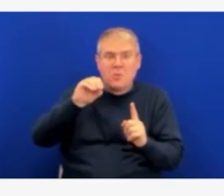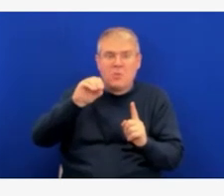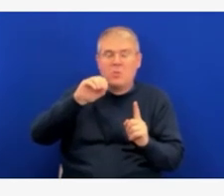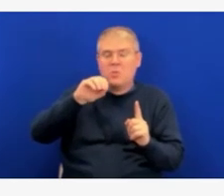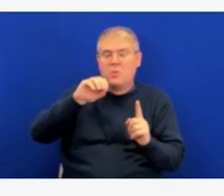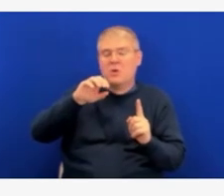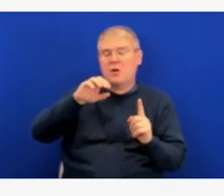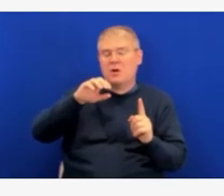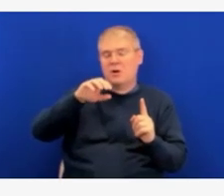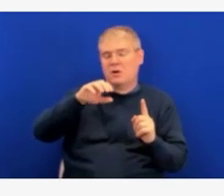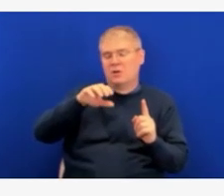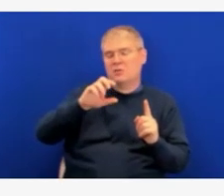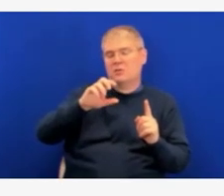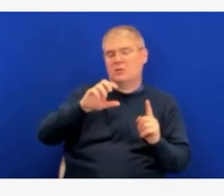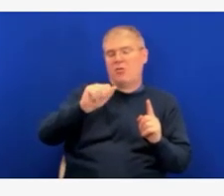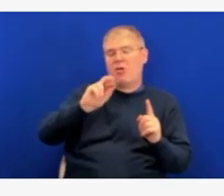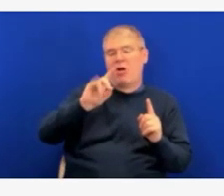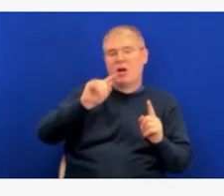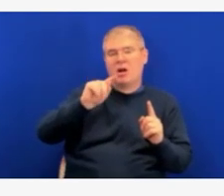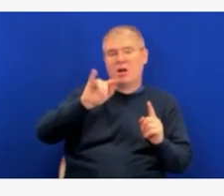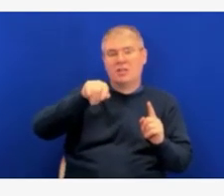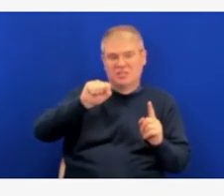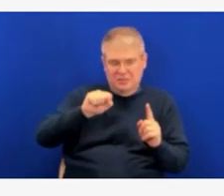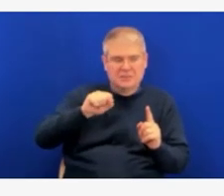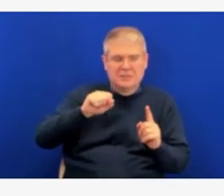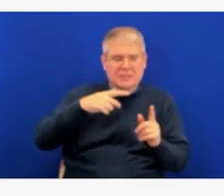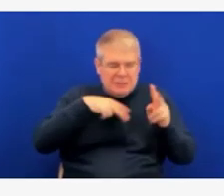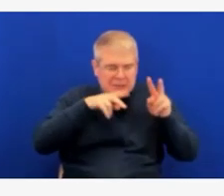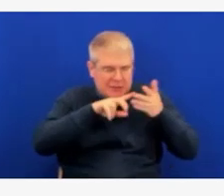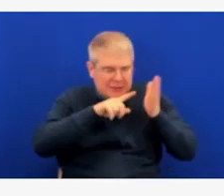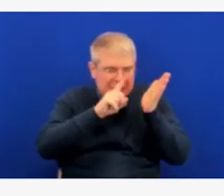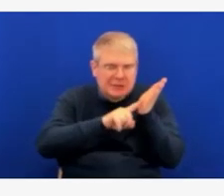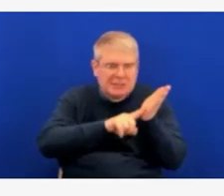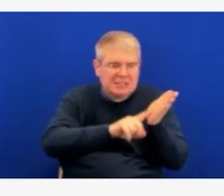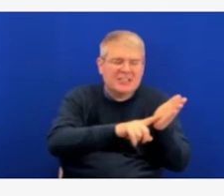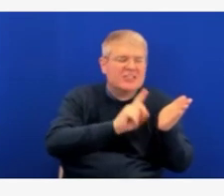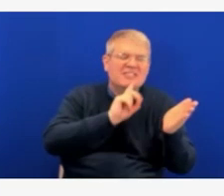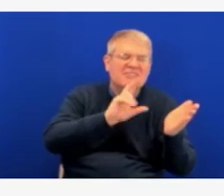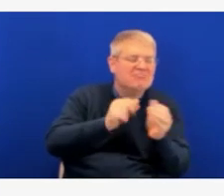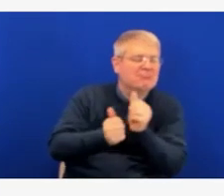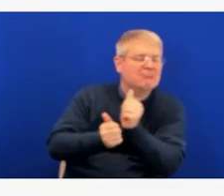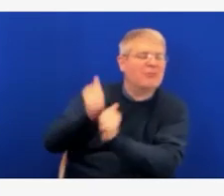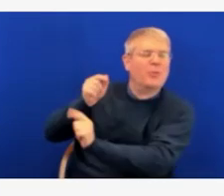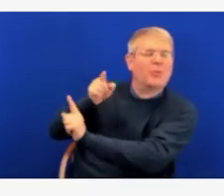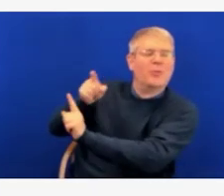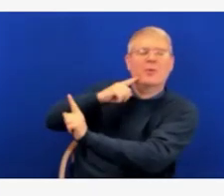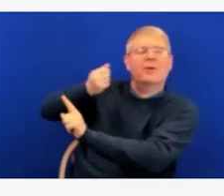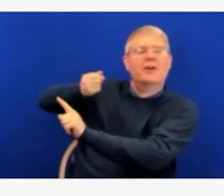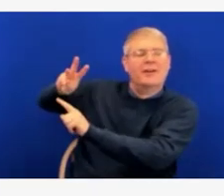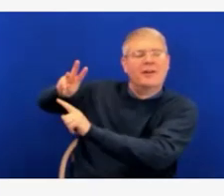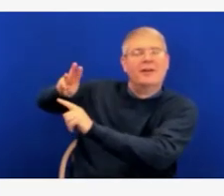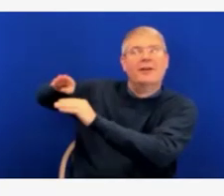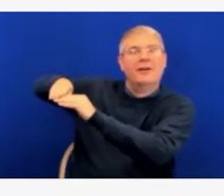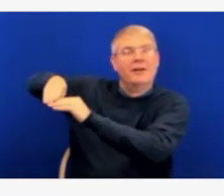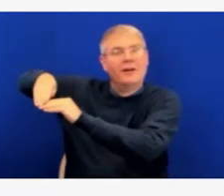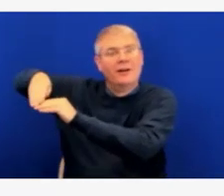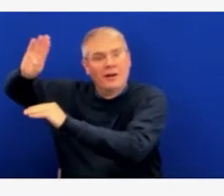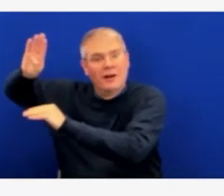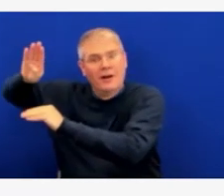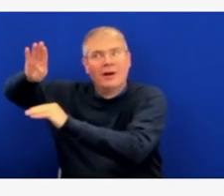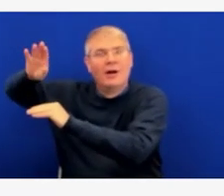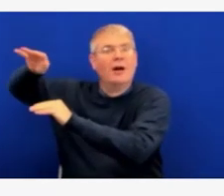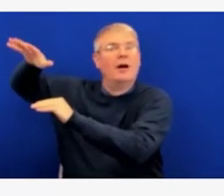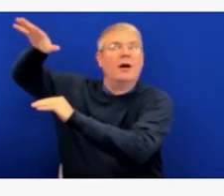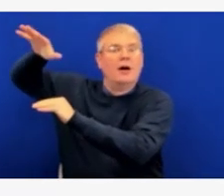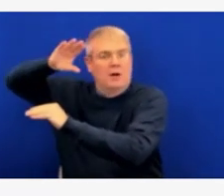to do maybe with hormonal changes around the time of puberty. So younger children are actually, you know, the scientists